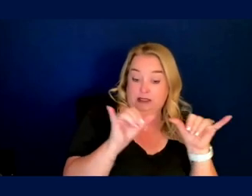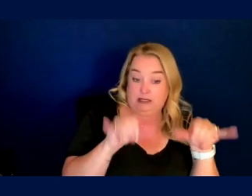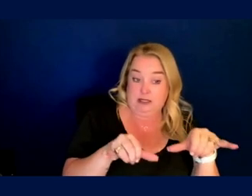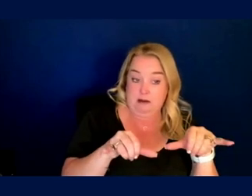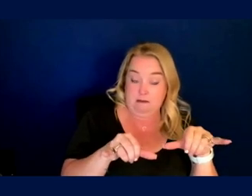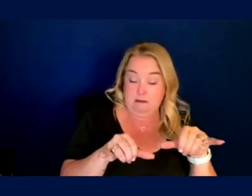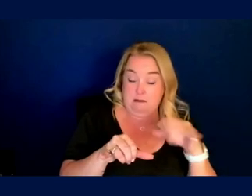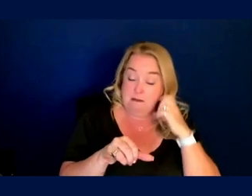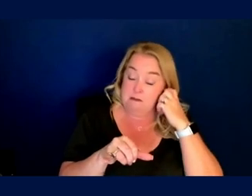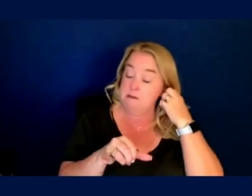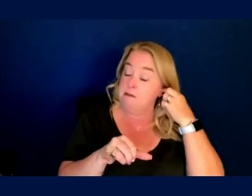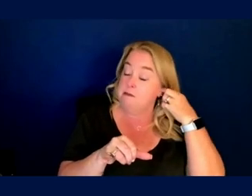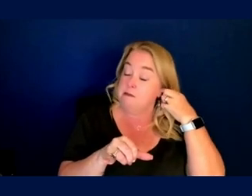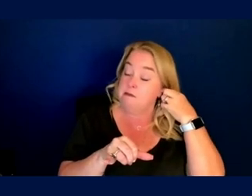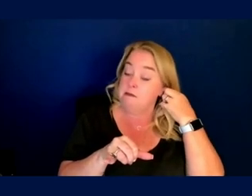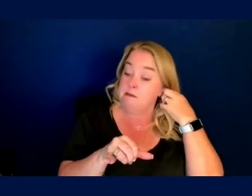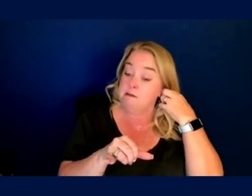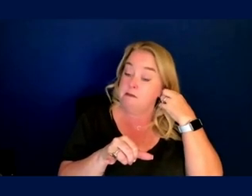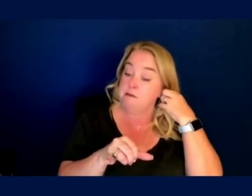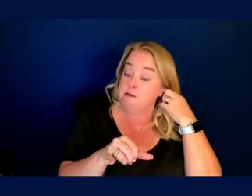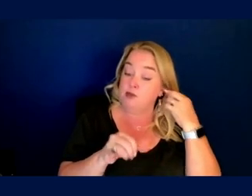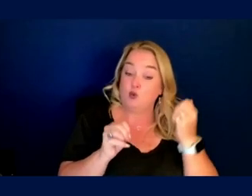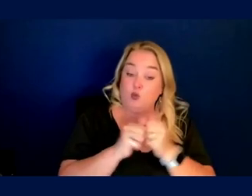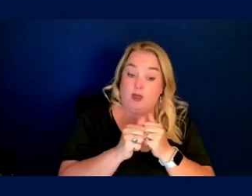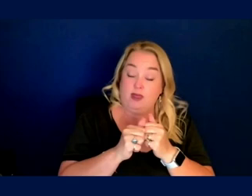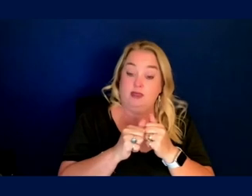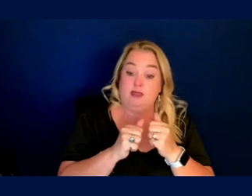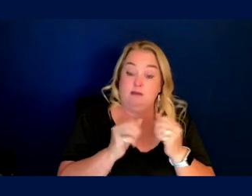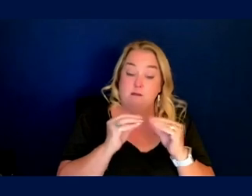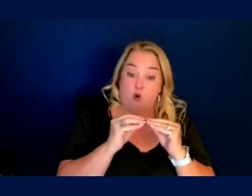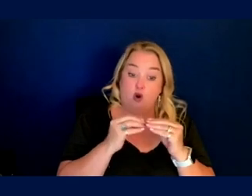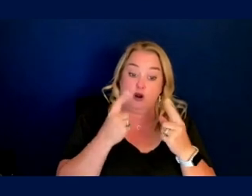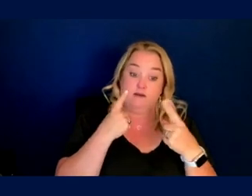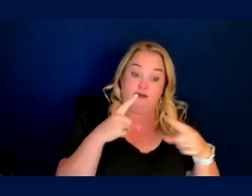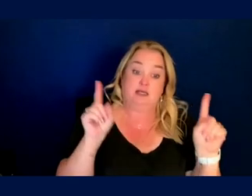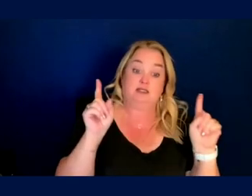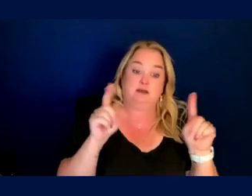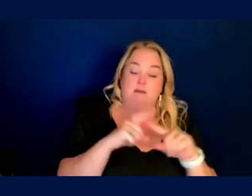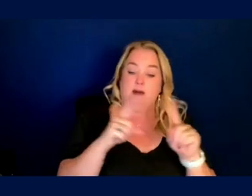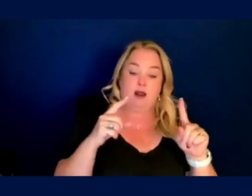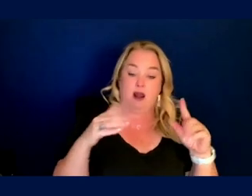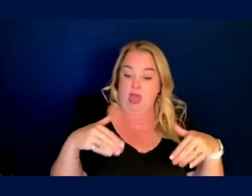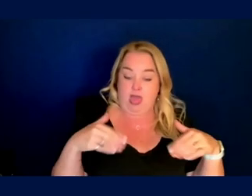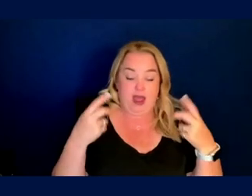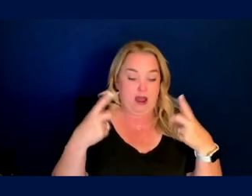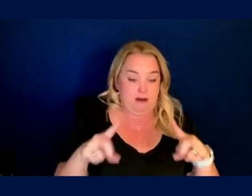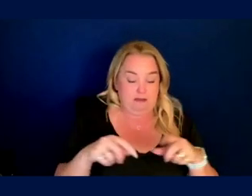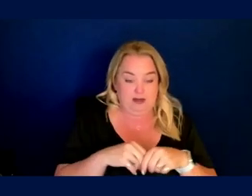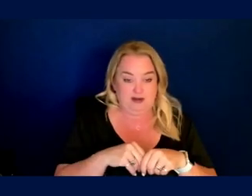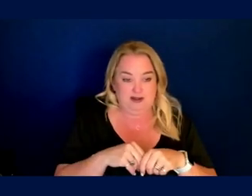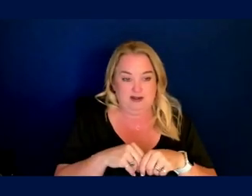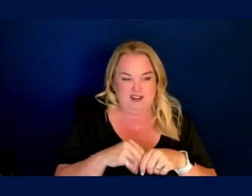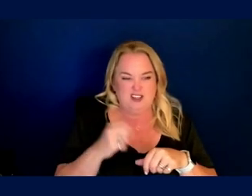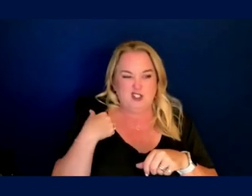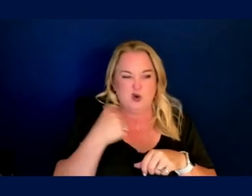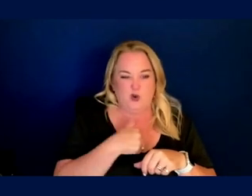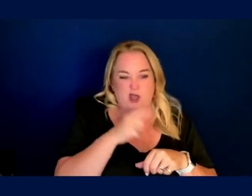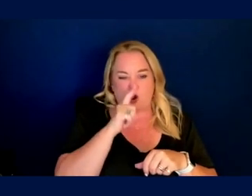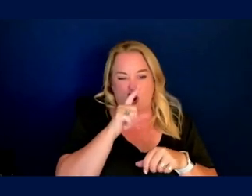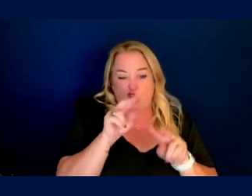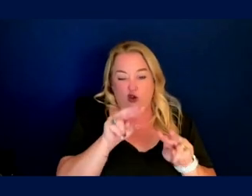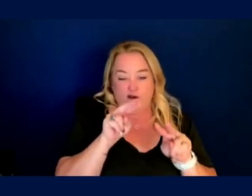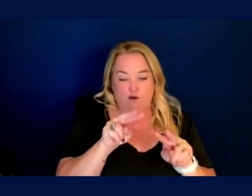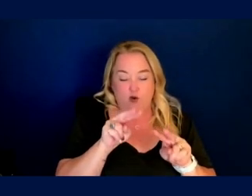equal efficiency, efficacy, and dignity. We simply have it. So we're looking forward to designing